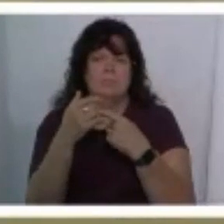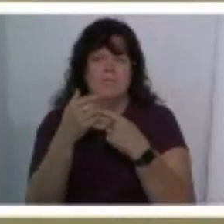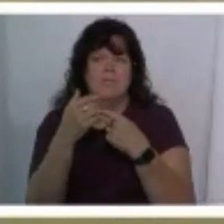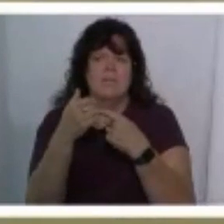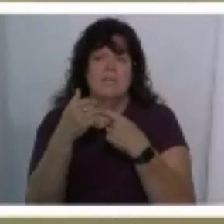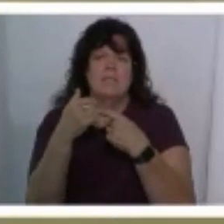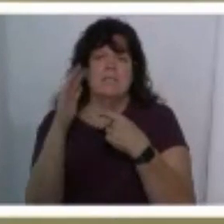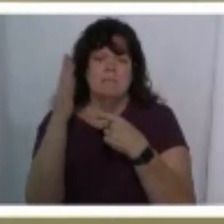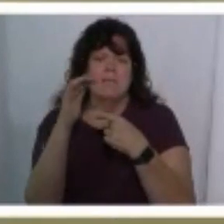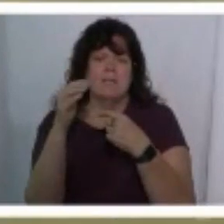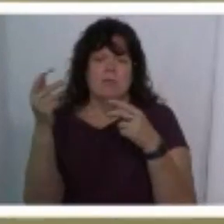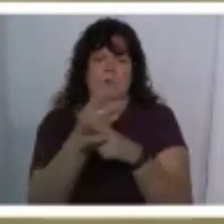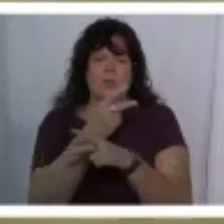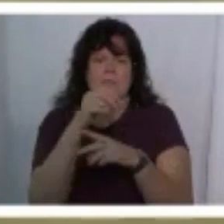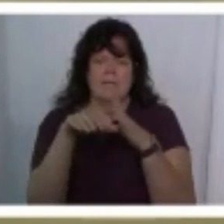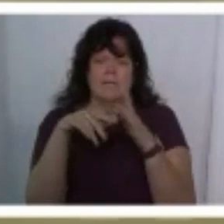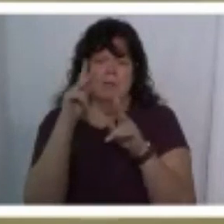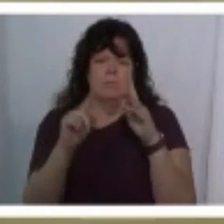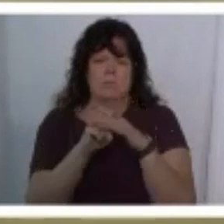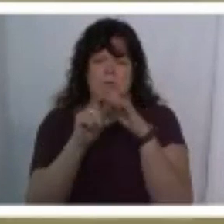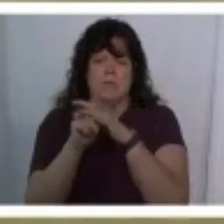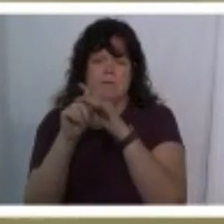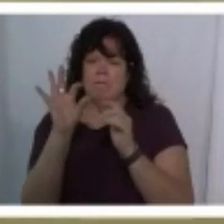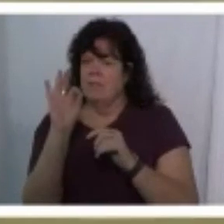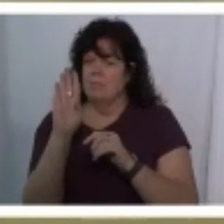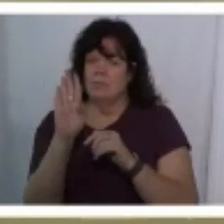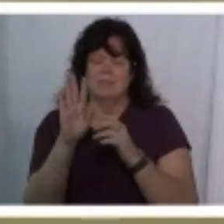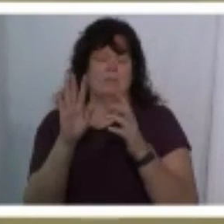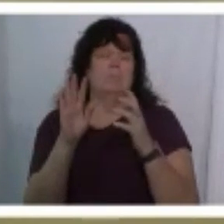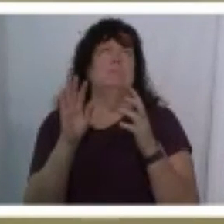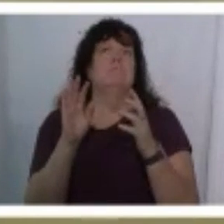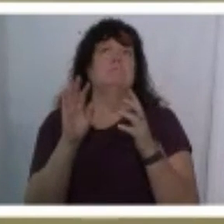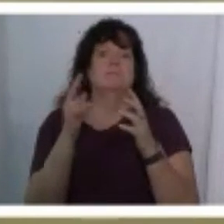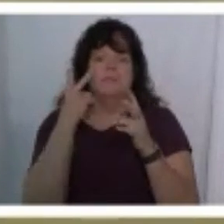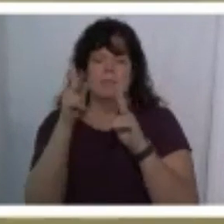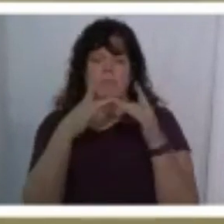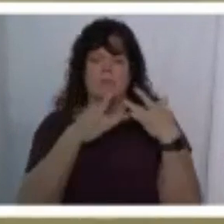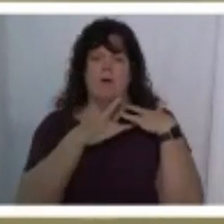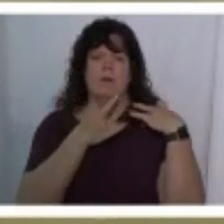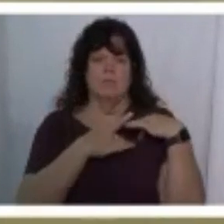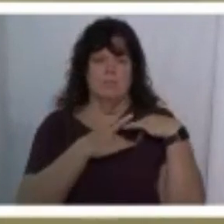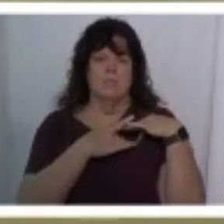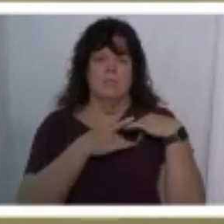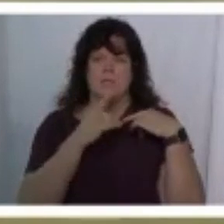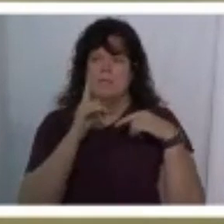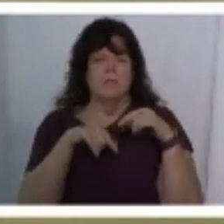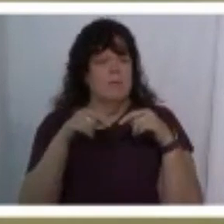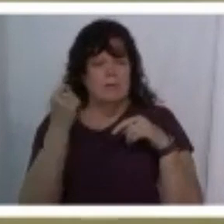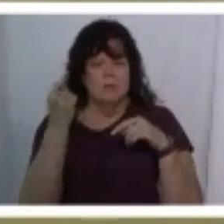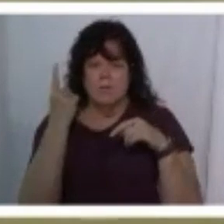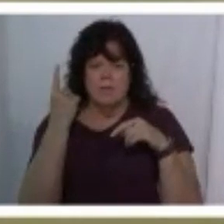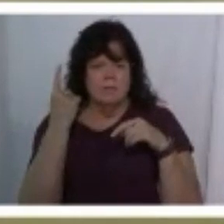um facebook you see people's hearts and you can't see it